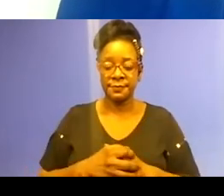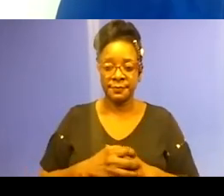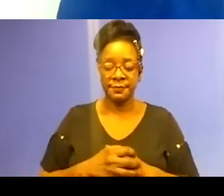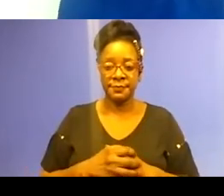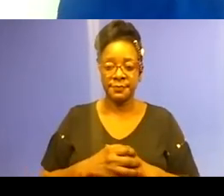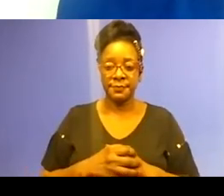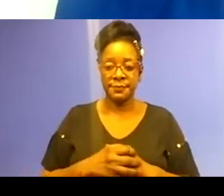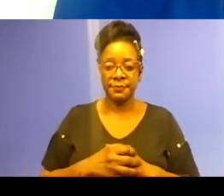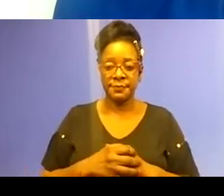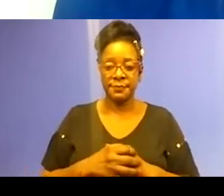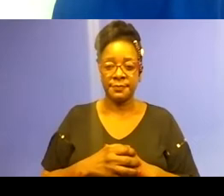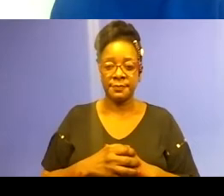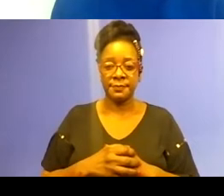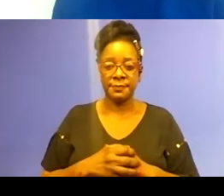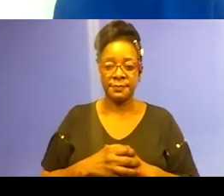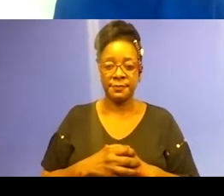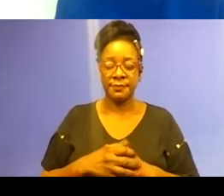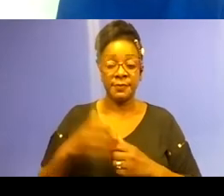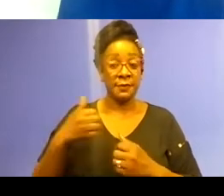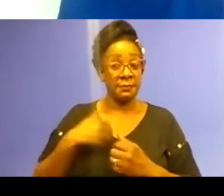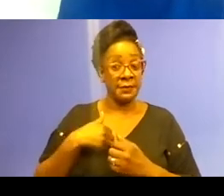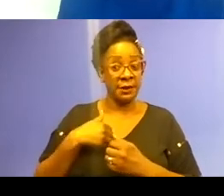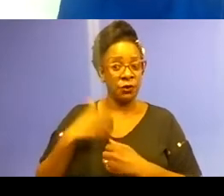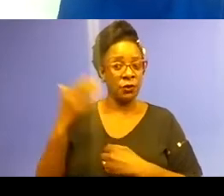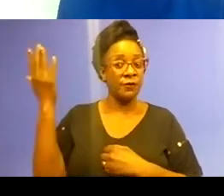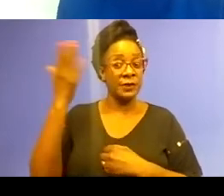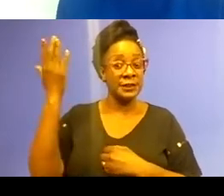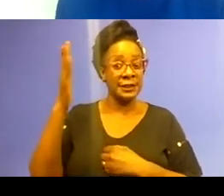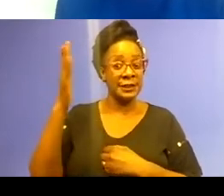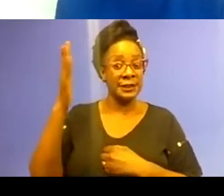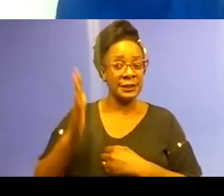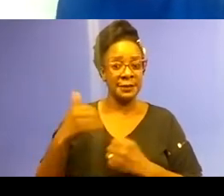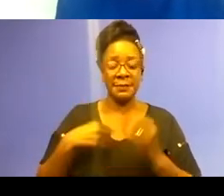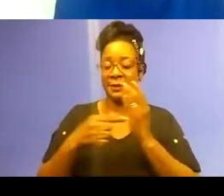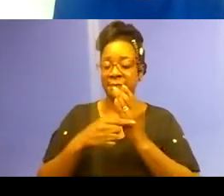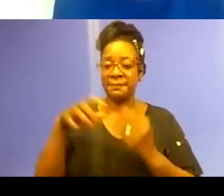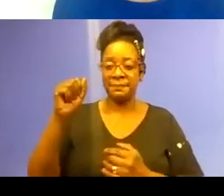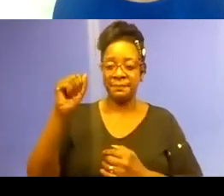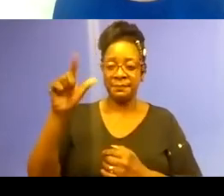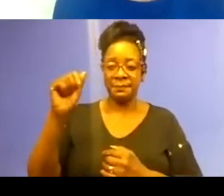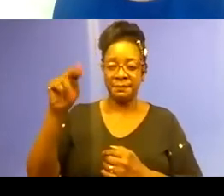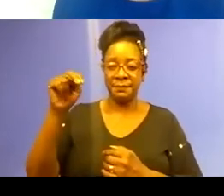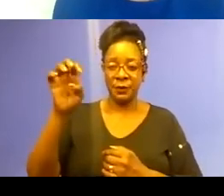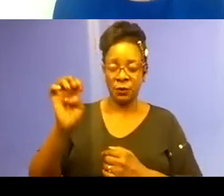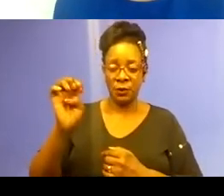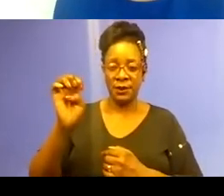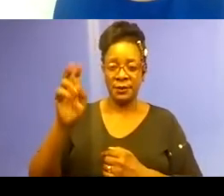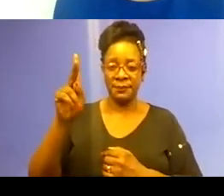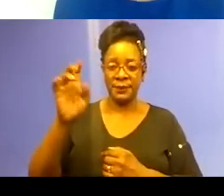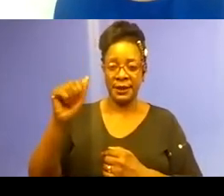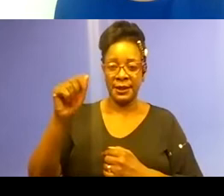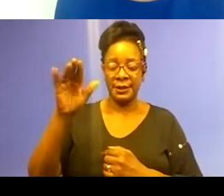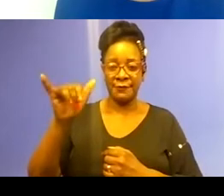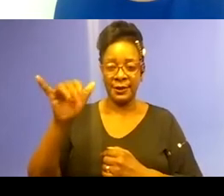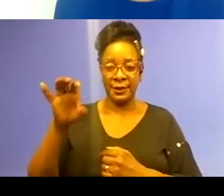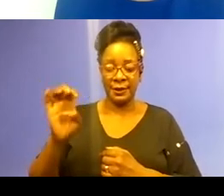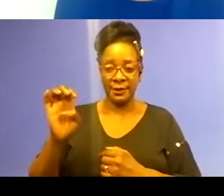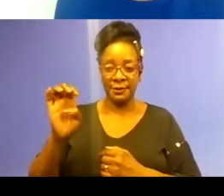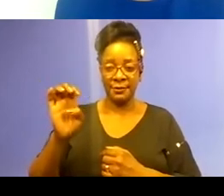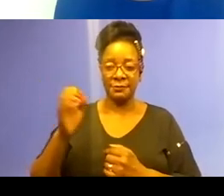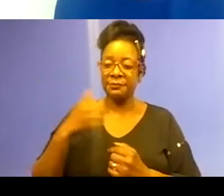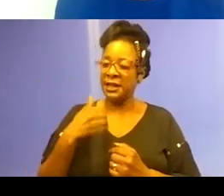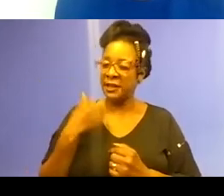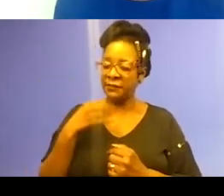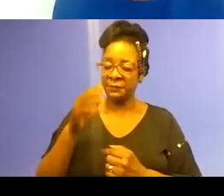I'll be your facilitator today. My name is Sloan Kali-Fey, and I've been in the Responsible Leaders Network for almost